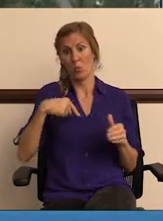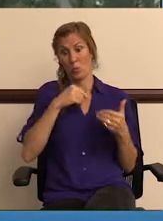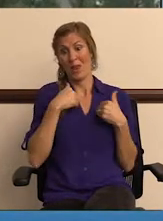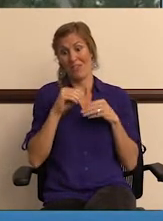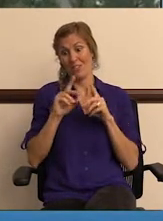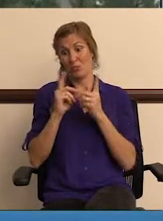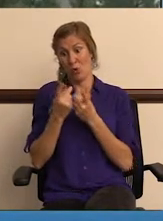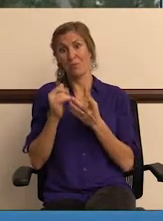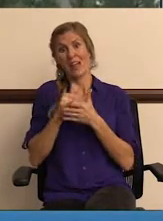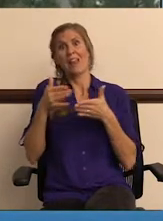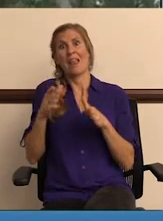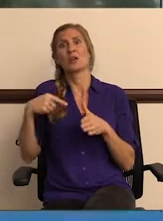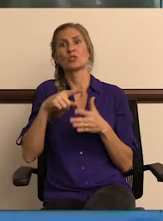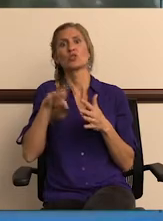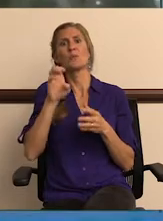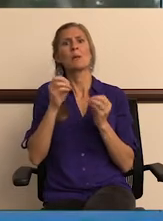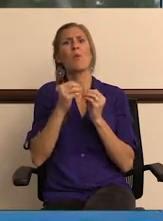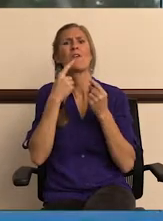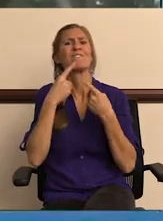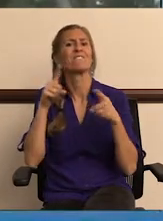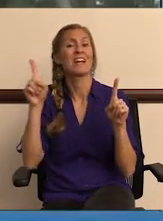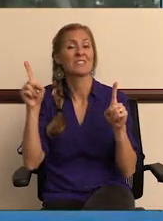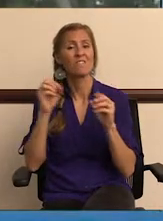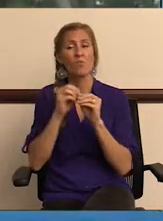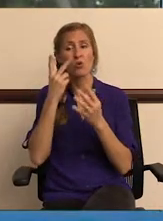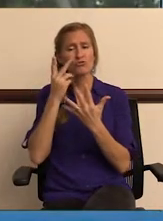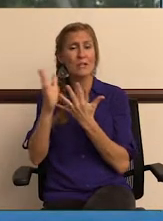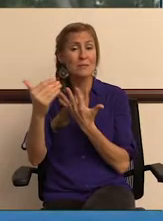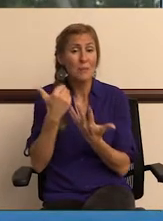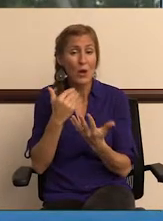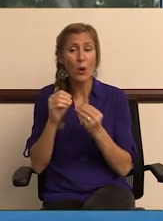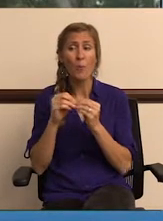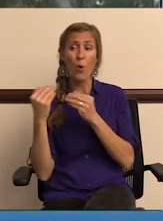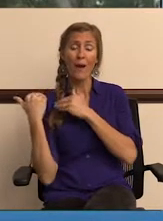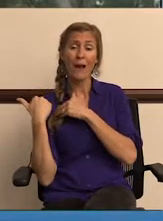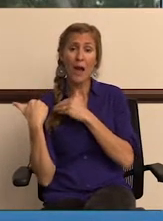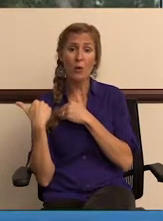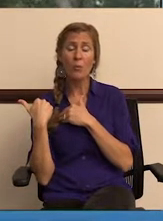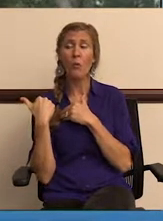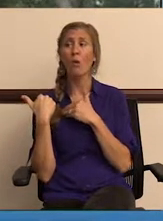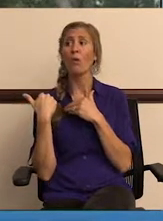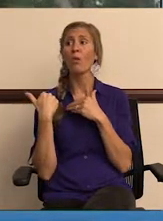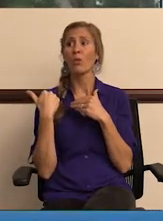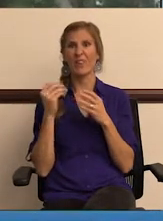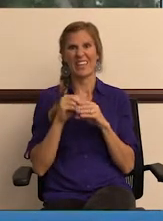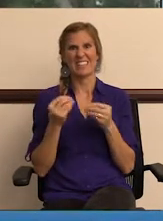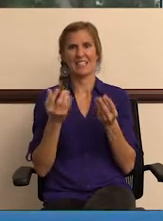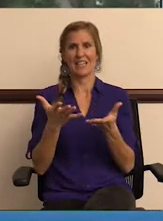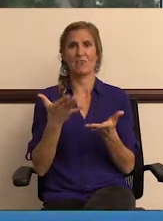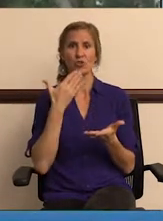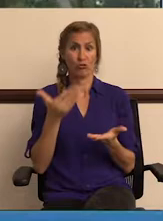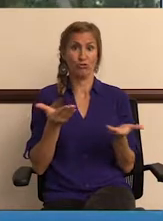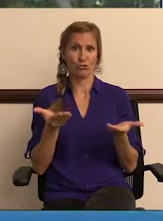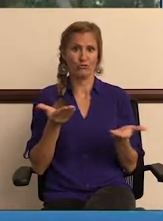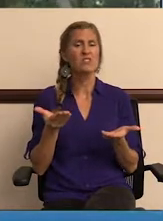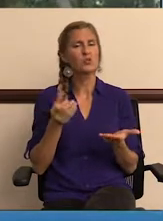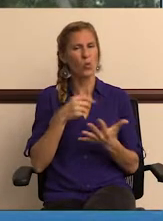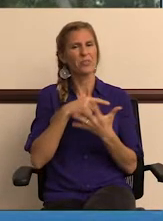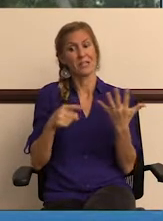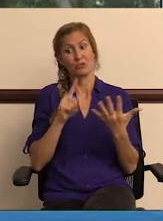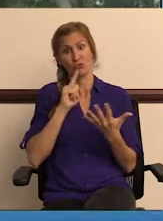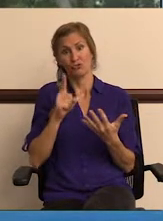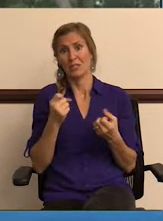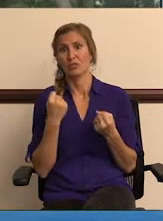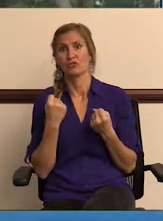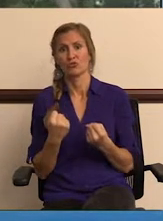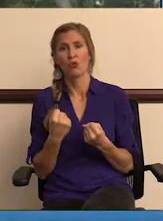women and men we have in the department that are allowing us to be more effective, more transparent, more accountable in delivering services.